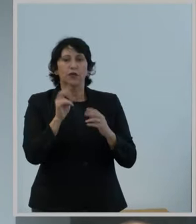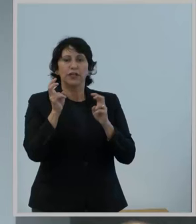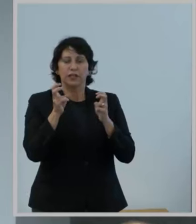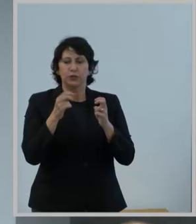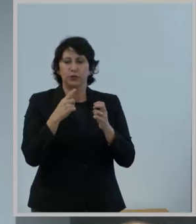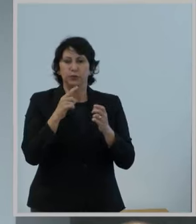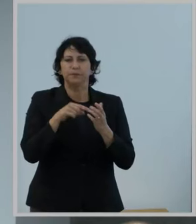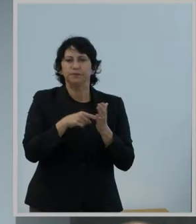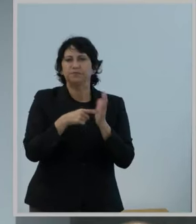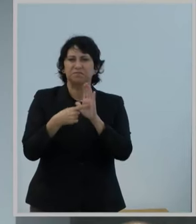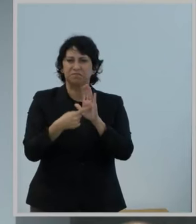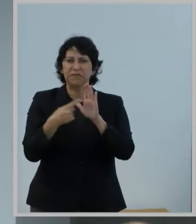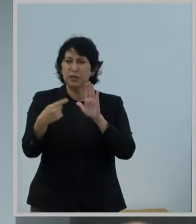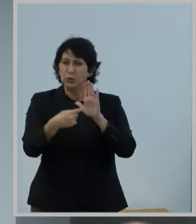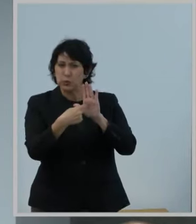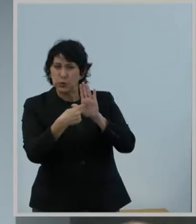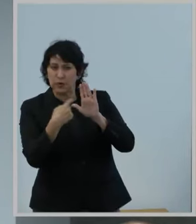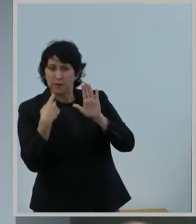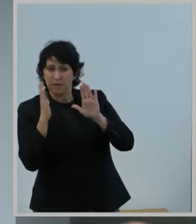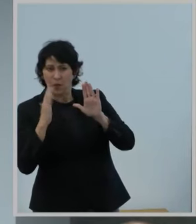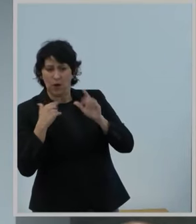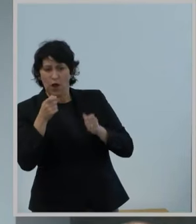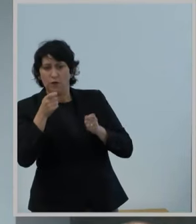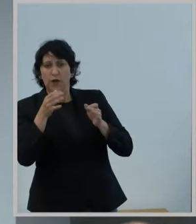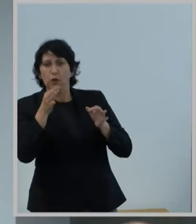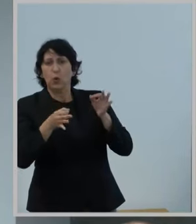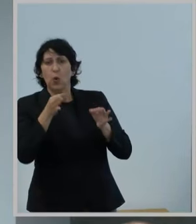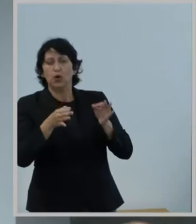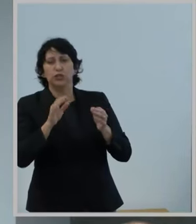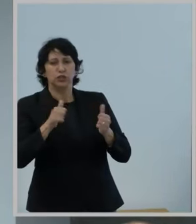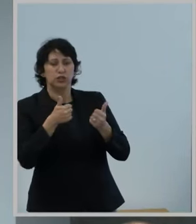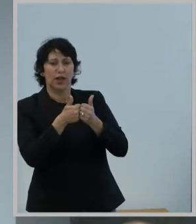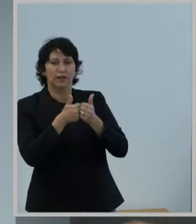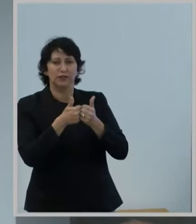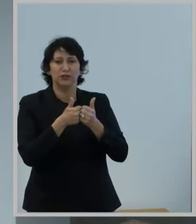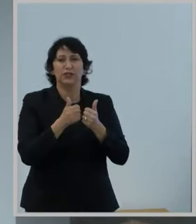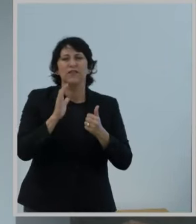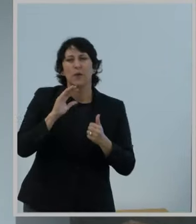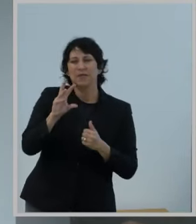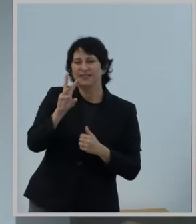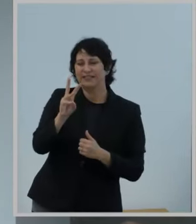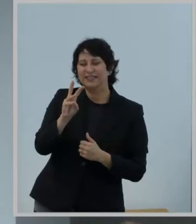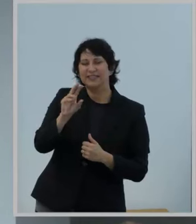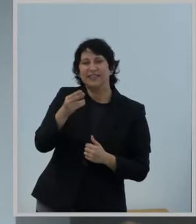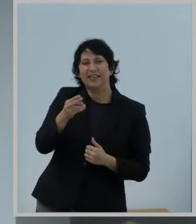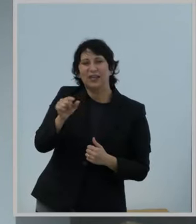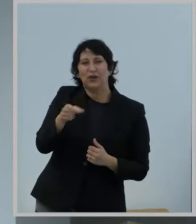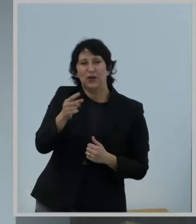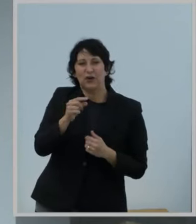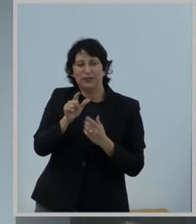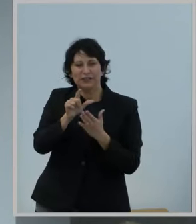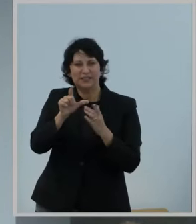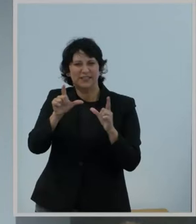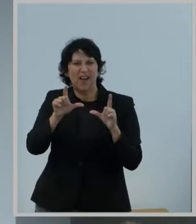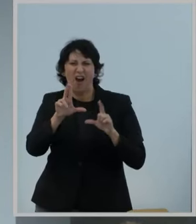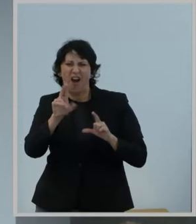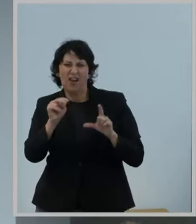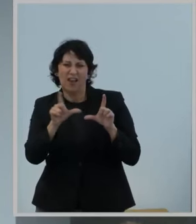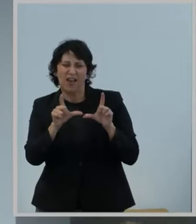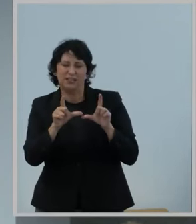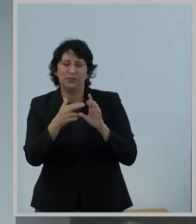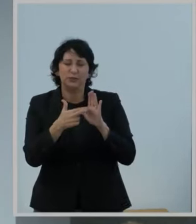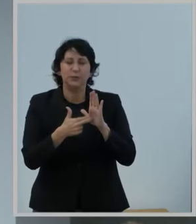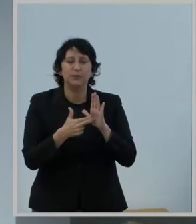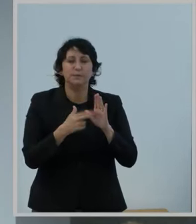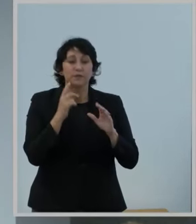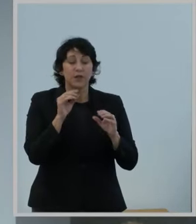remanded to the commission from a court challenge of the previously adopted six gigahertz unlicensed rules. The Office